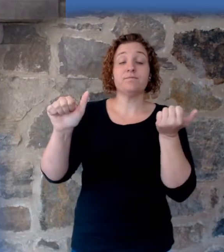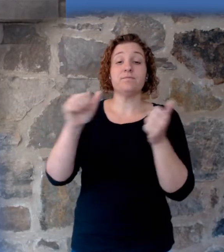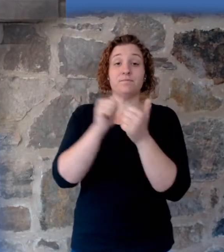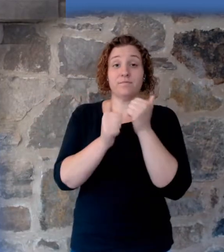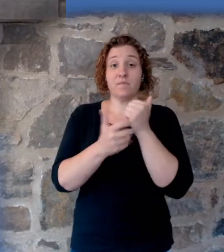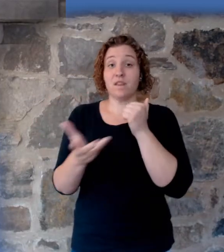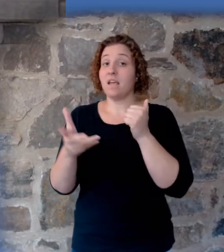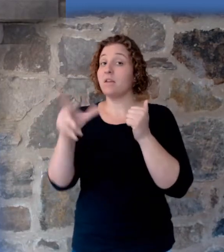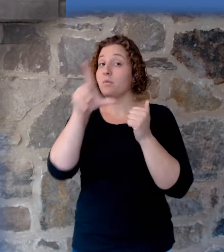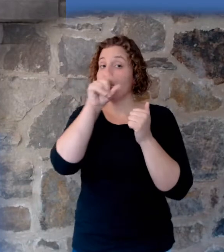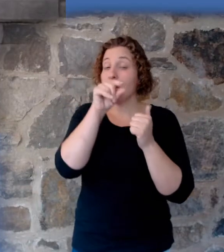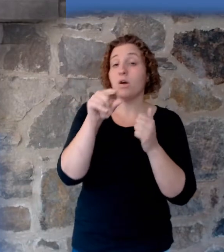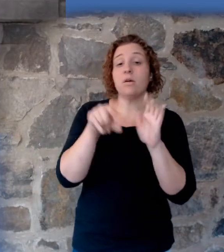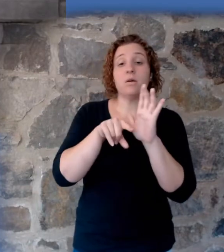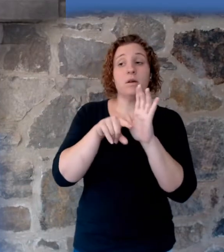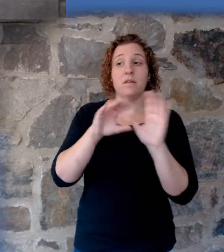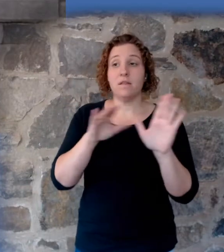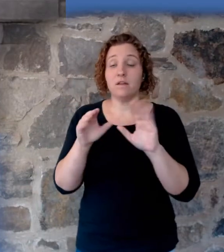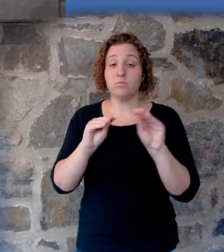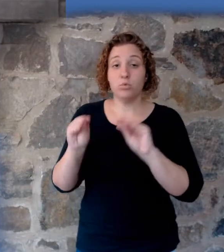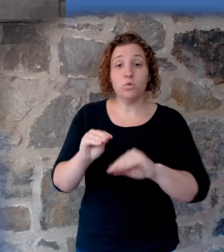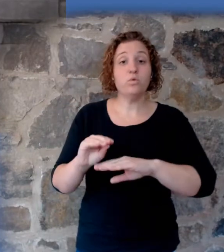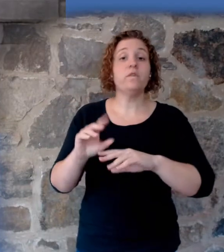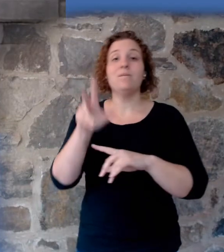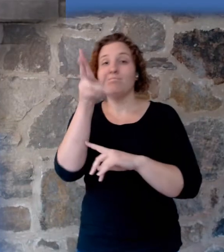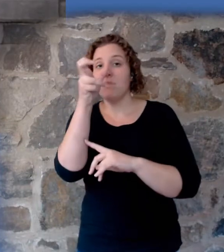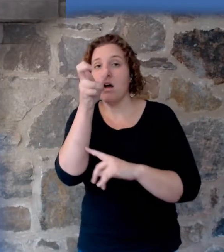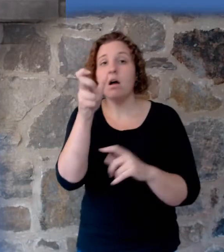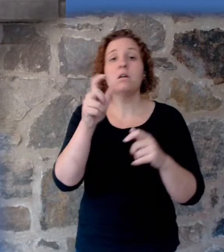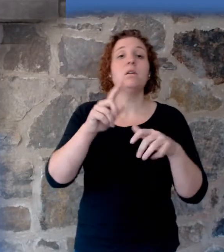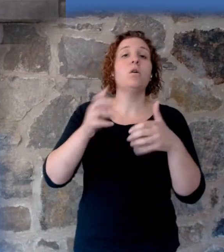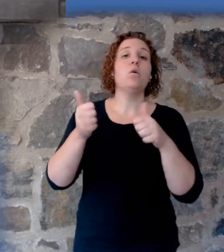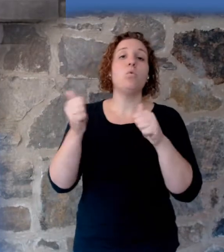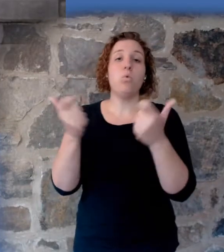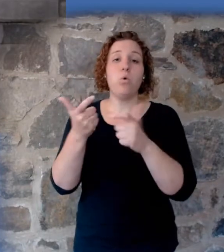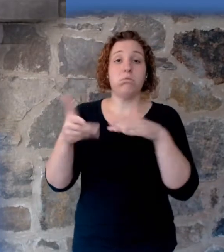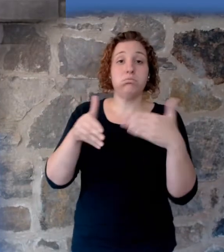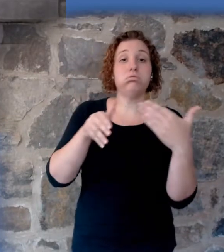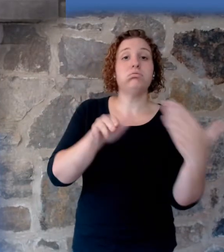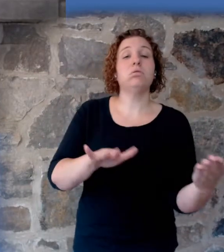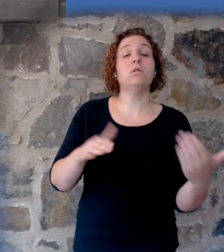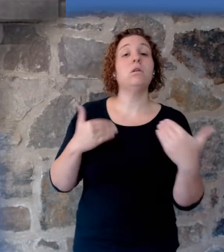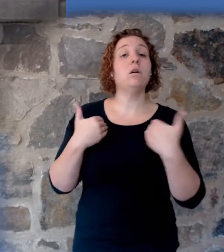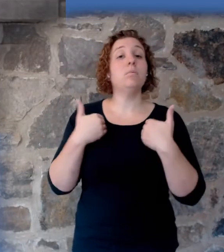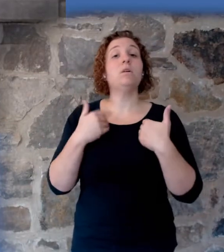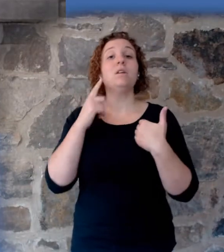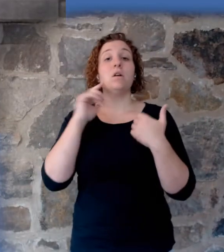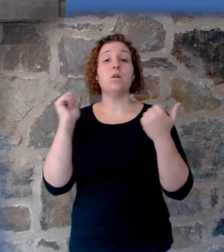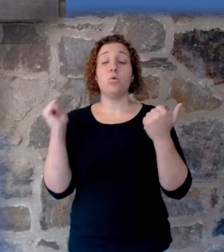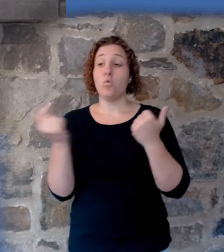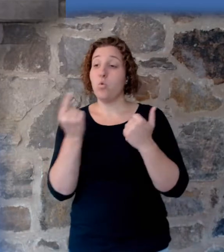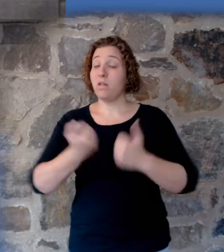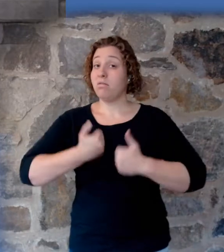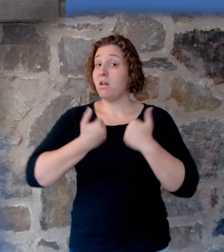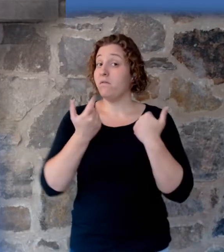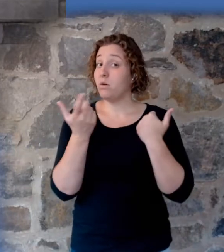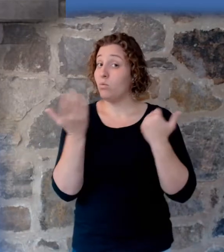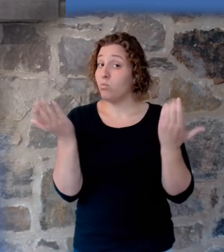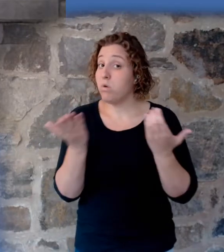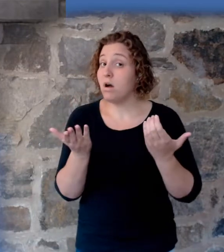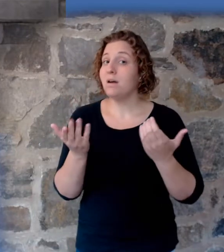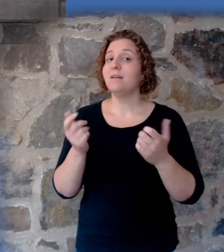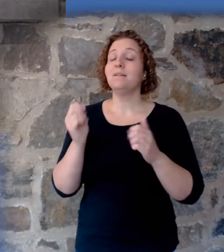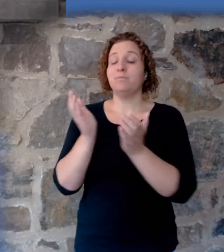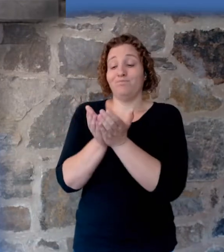they were destroyed from the earth, and Noah only remained alive, and they that were with him in the ark. And the waters prevailed upon the earth a hundred and